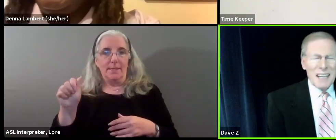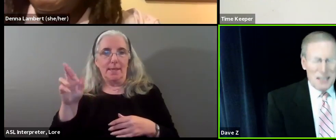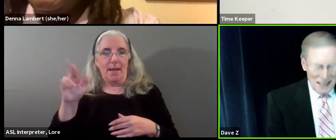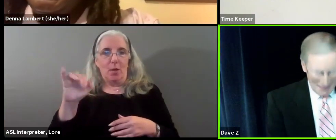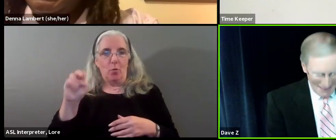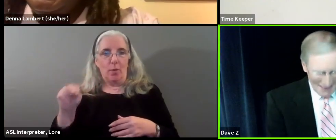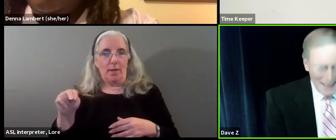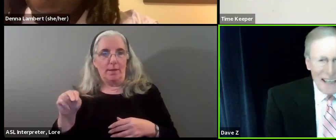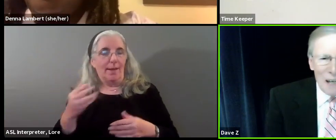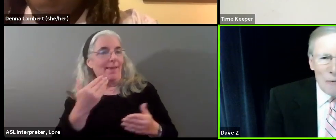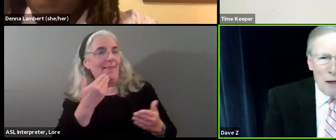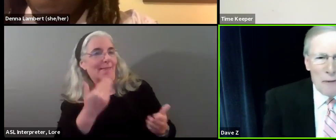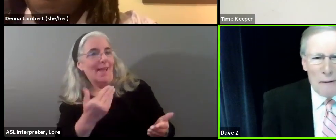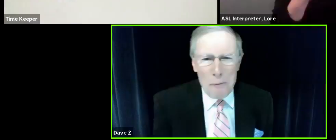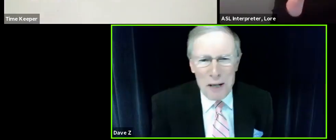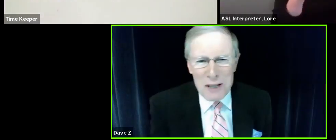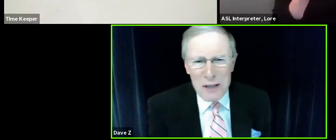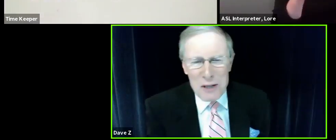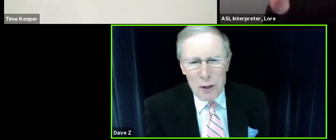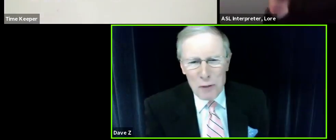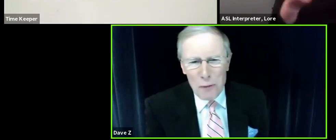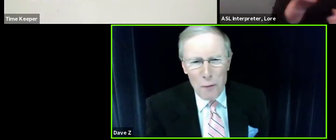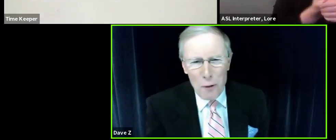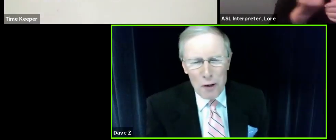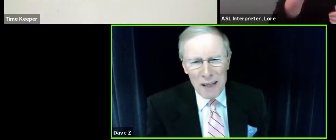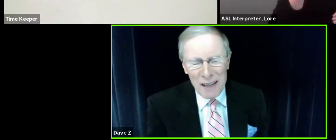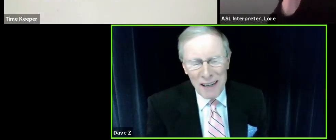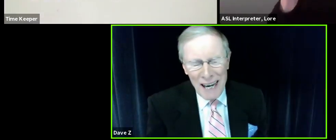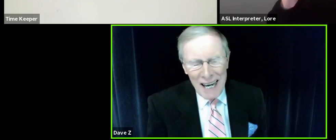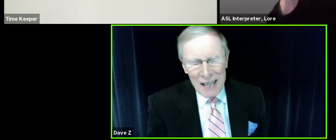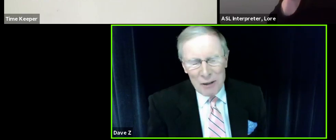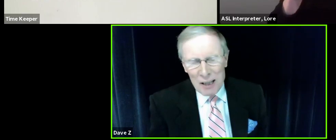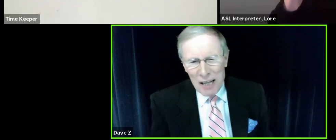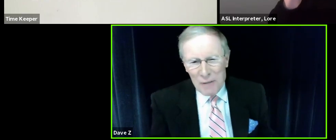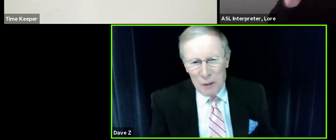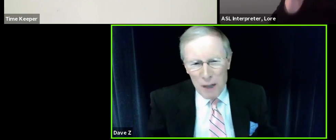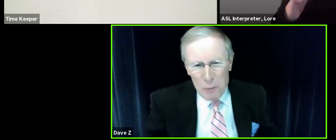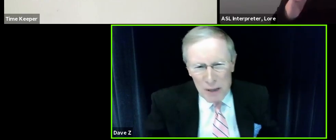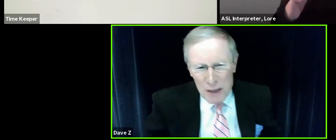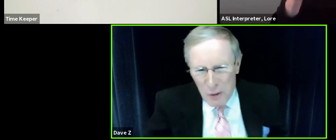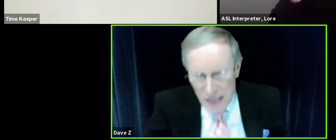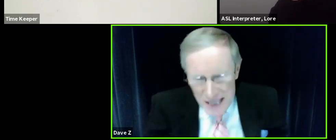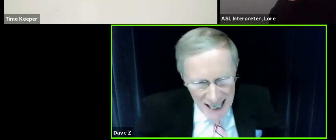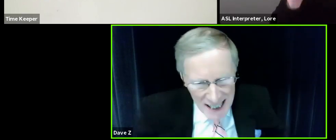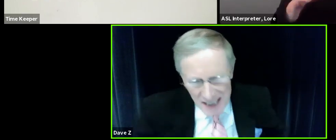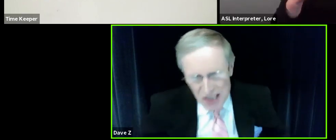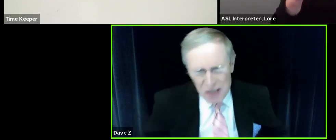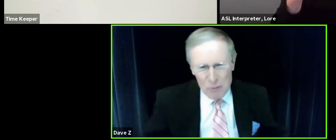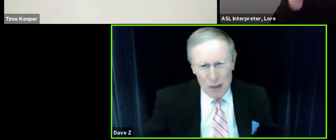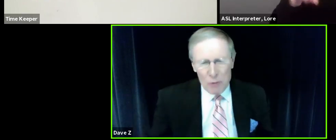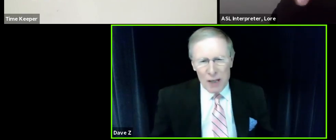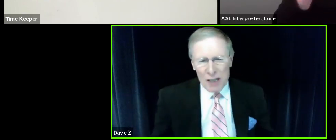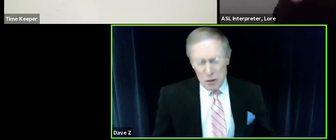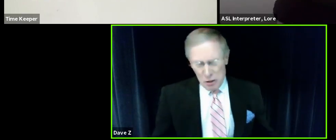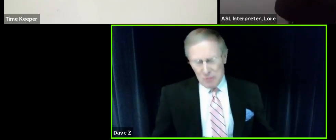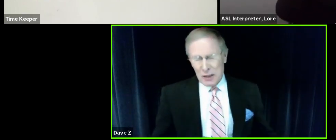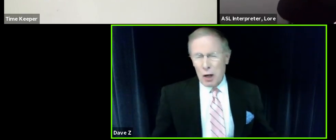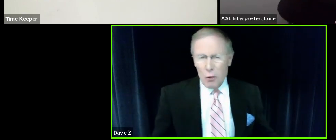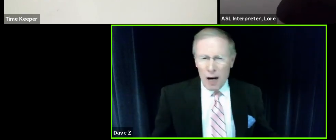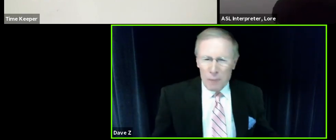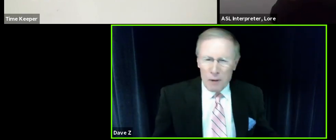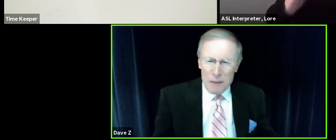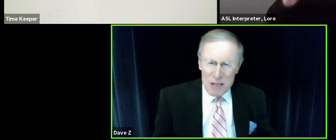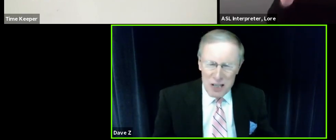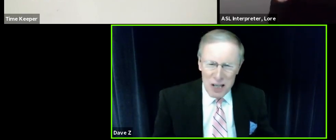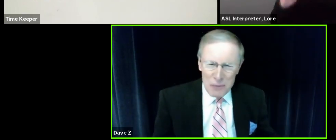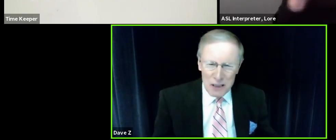Thank you, Dina, and welcome everyone to this wonderful forum here. You know, a lot of you probably know these candidates. You probably run into them at the